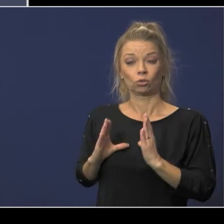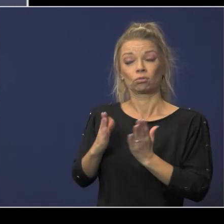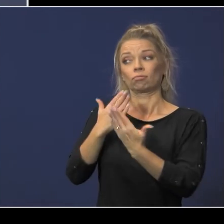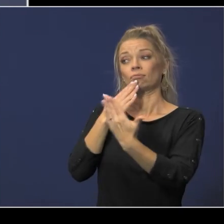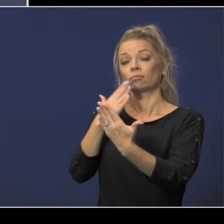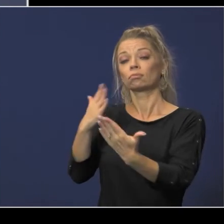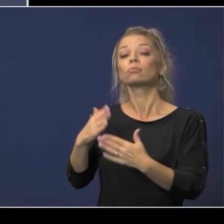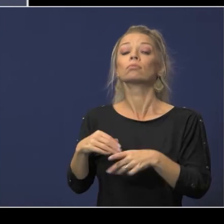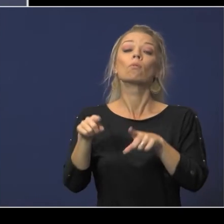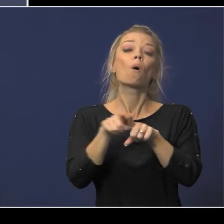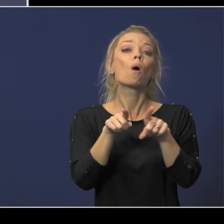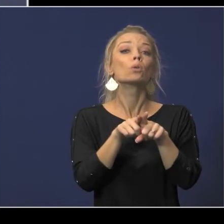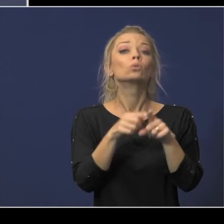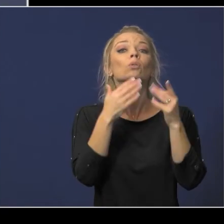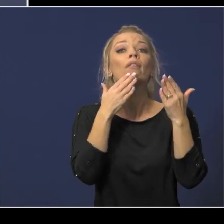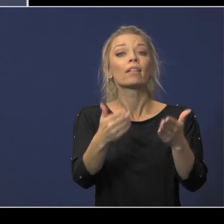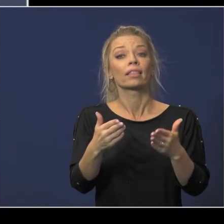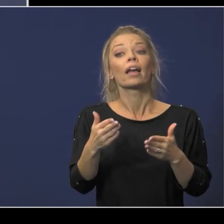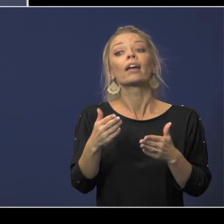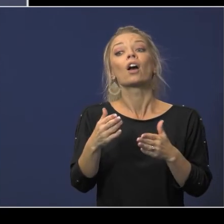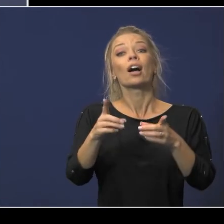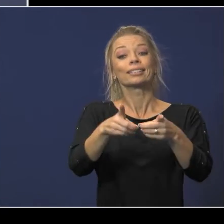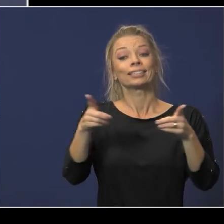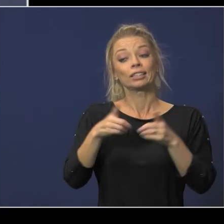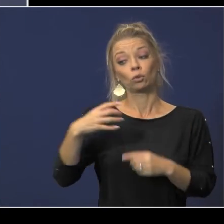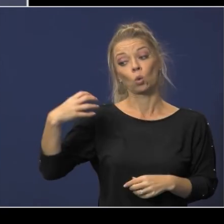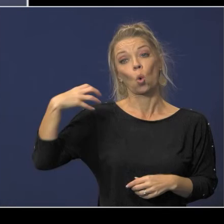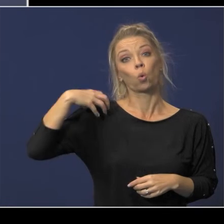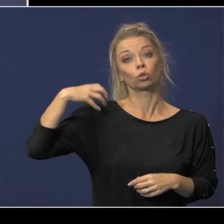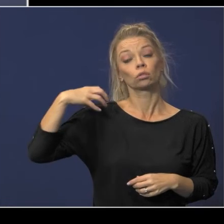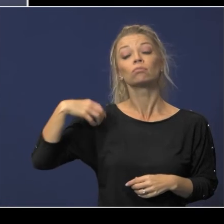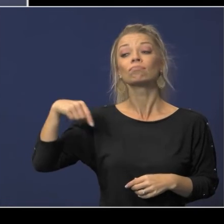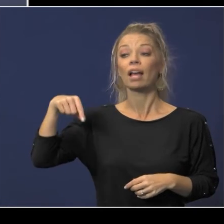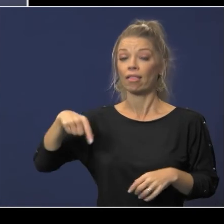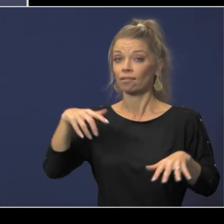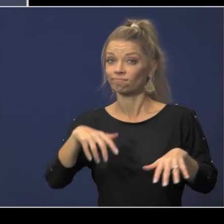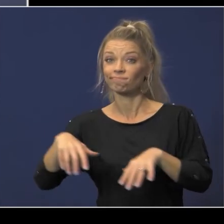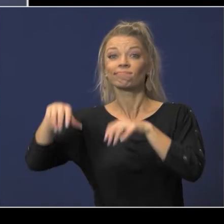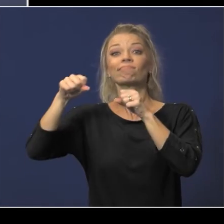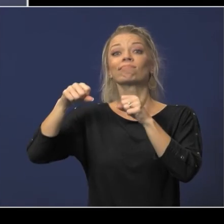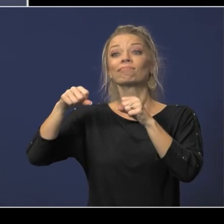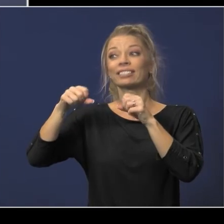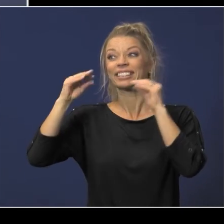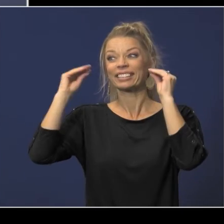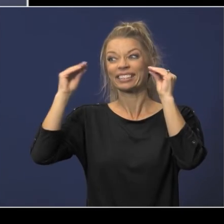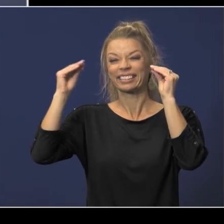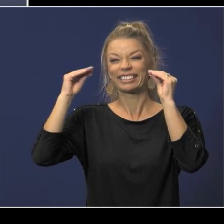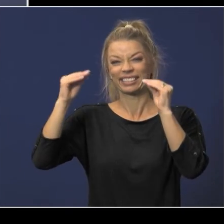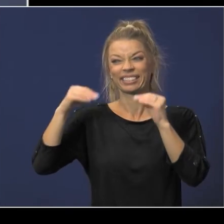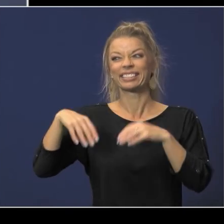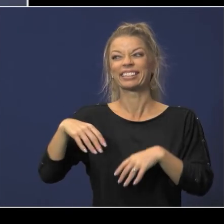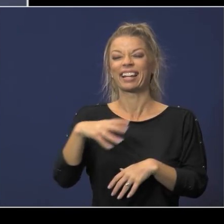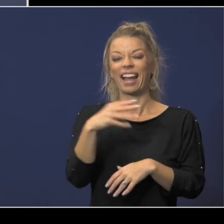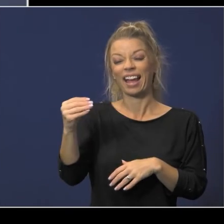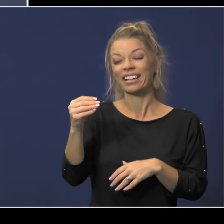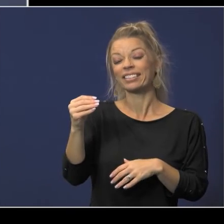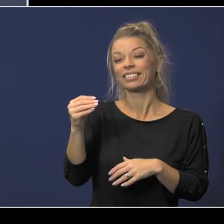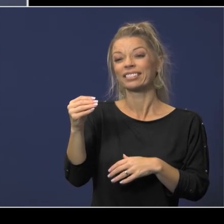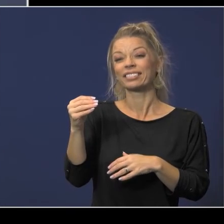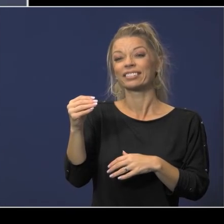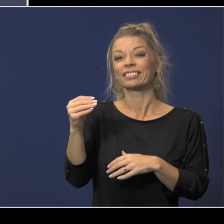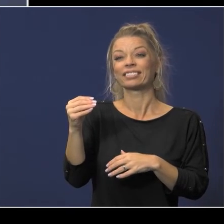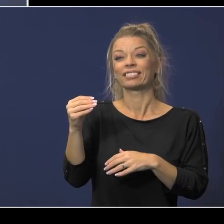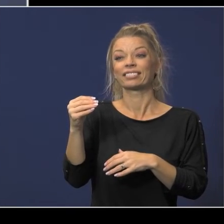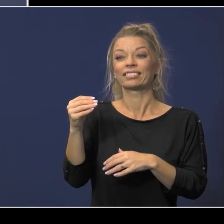want to thank our district curriculum coaches because they also have been teaching in the in the temporary virtual learning or they've been subbing there